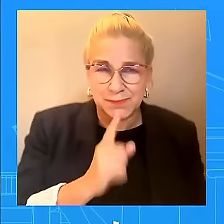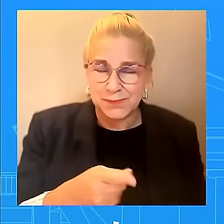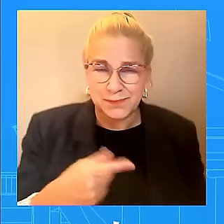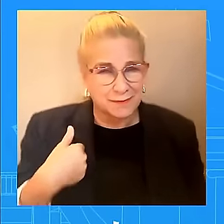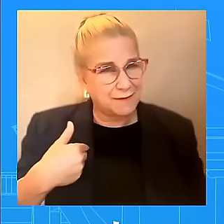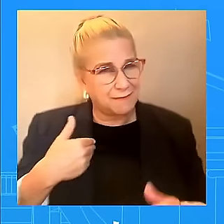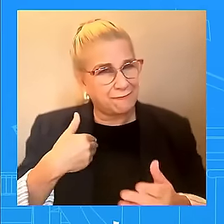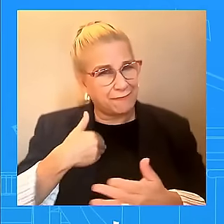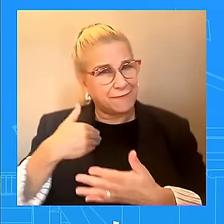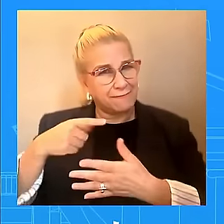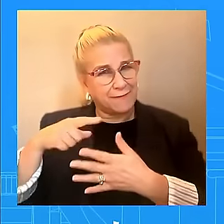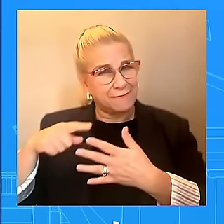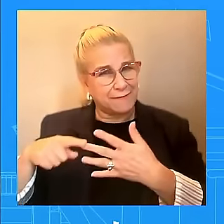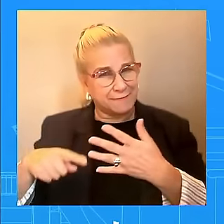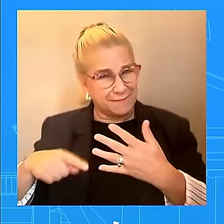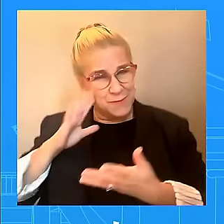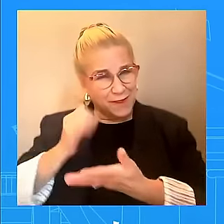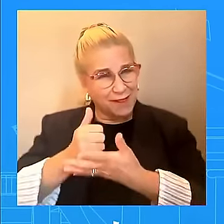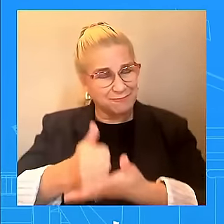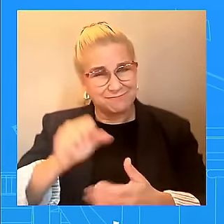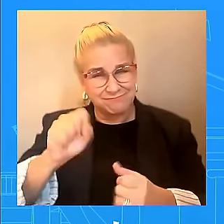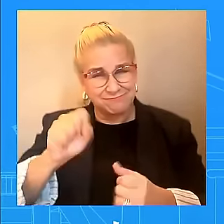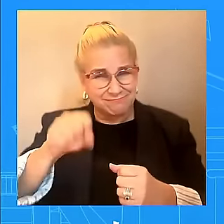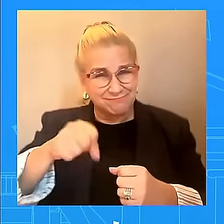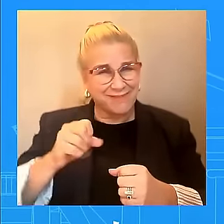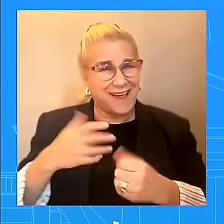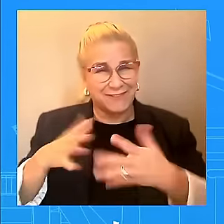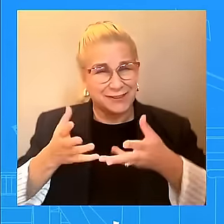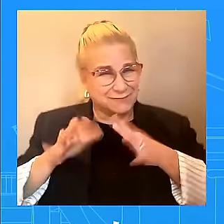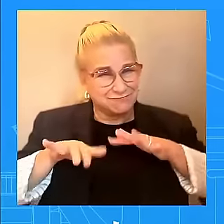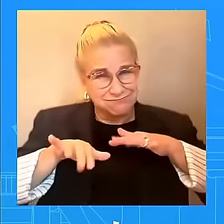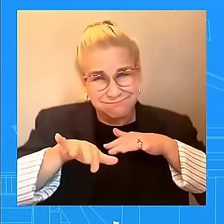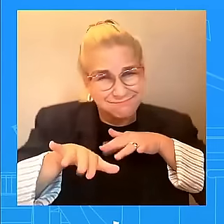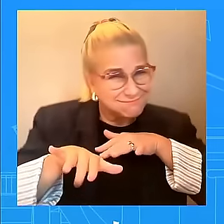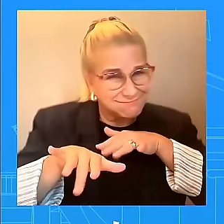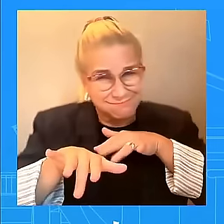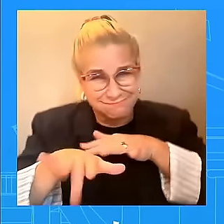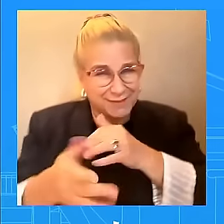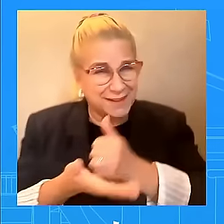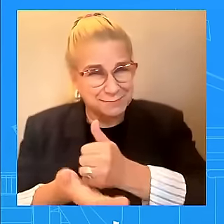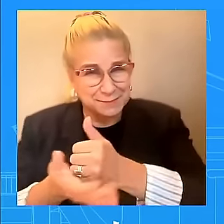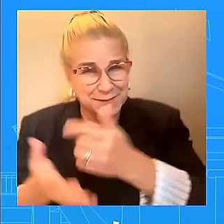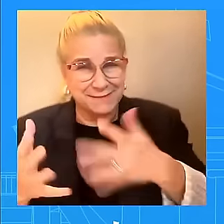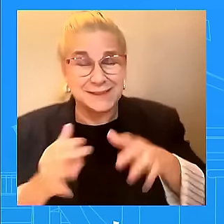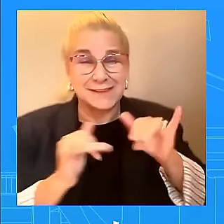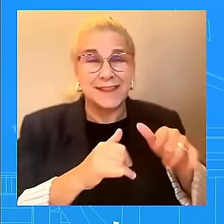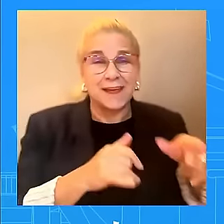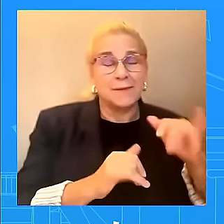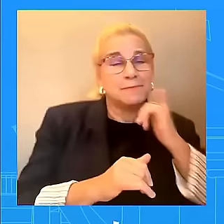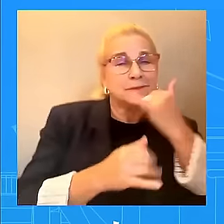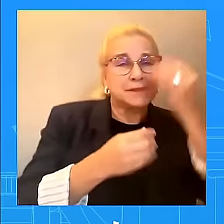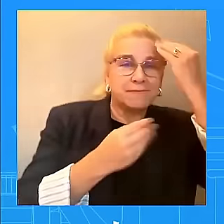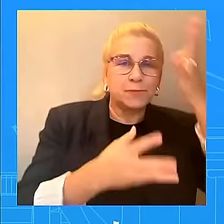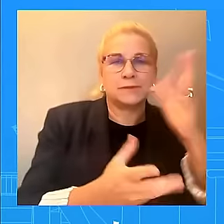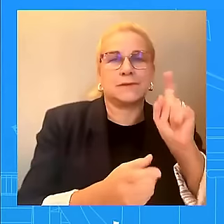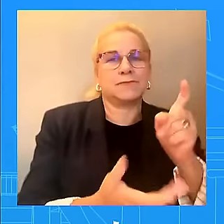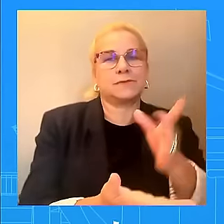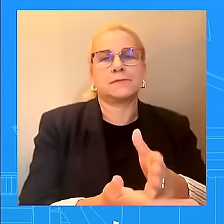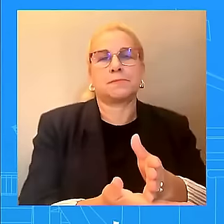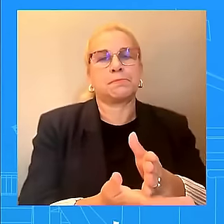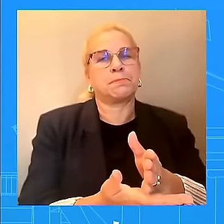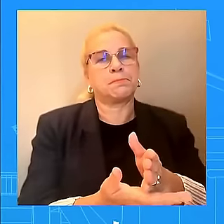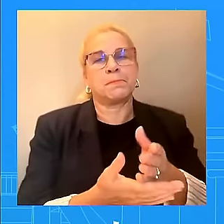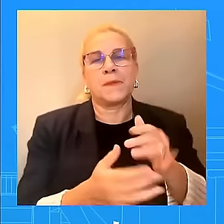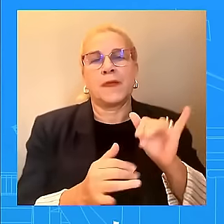both sides of the aisle have also called for an end to these conspiracy theories. False information following a disaster can